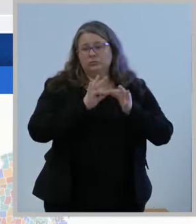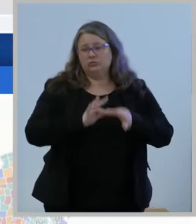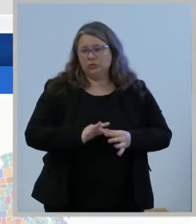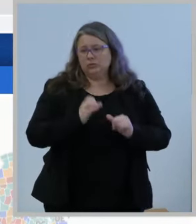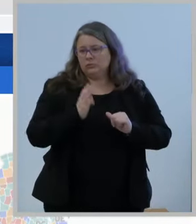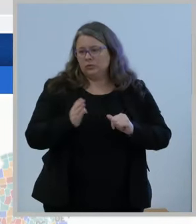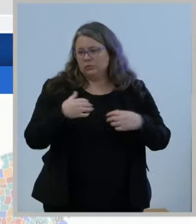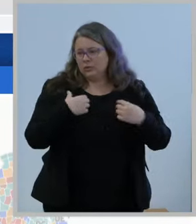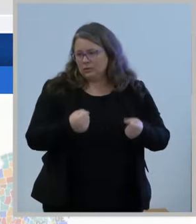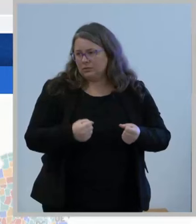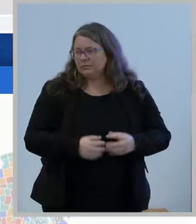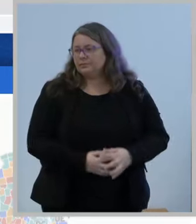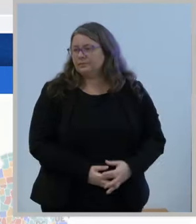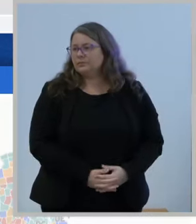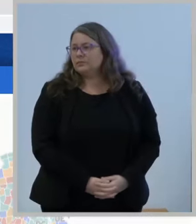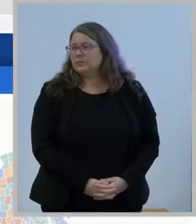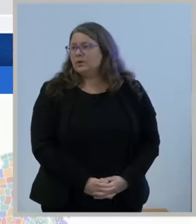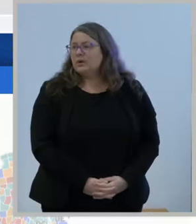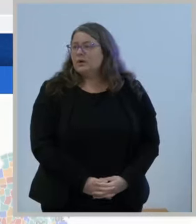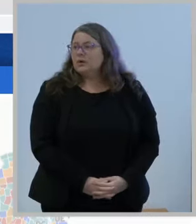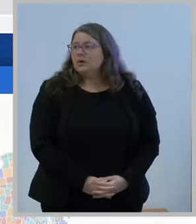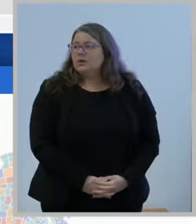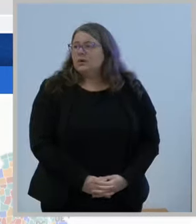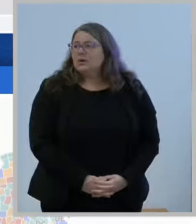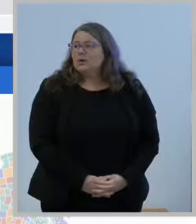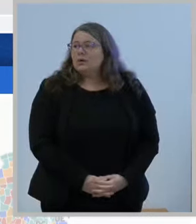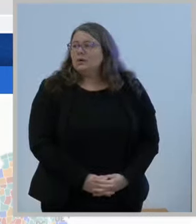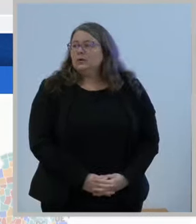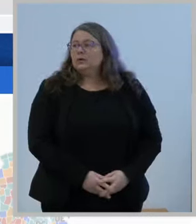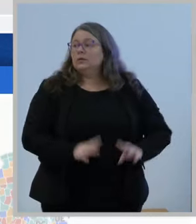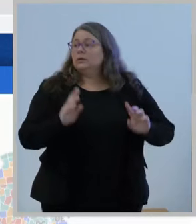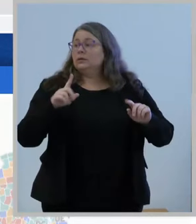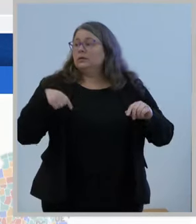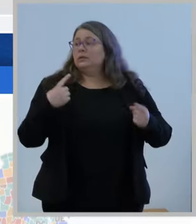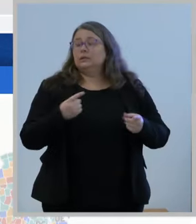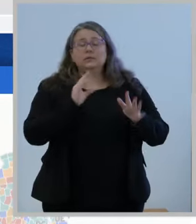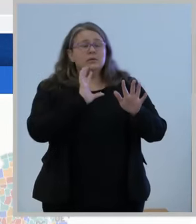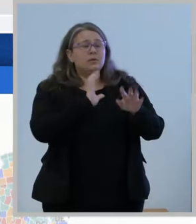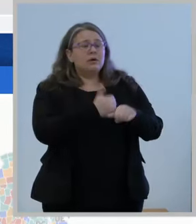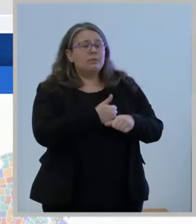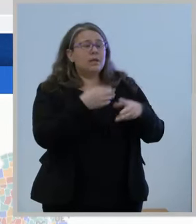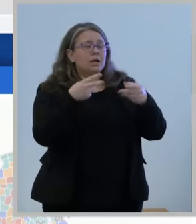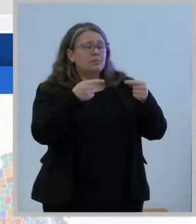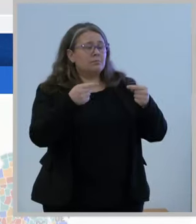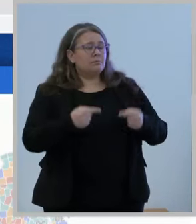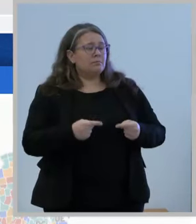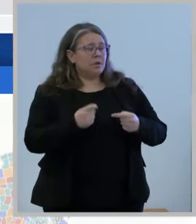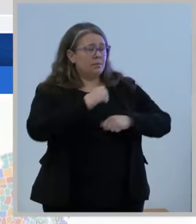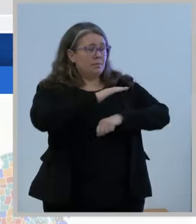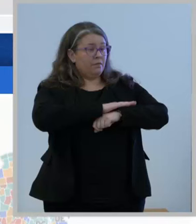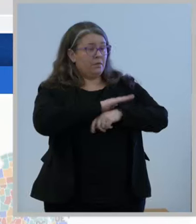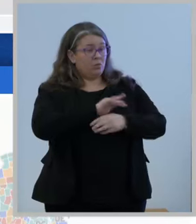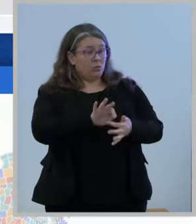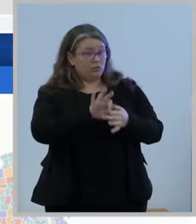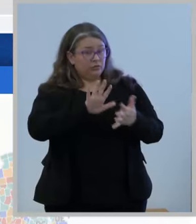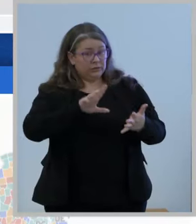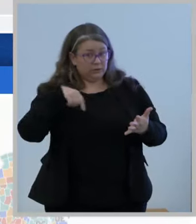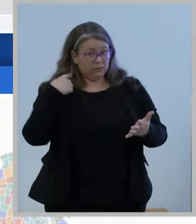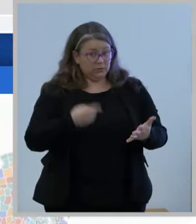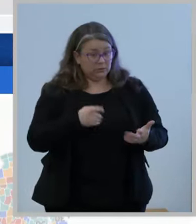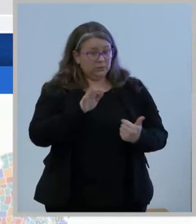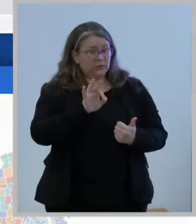Since the initial release of the updated mapping platform, the commission has continued working to further enhance,